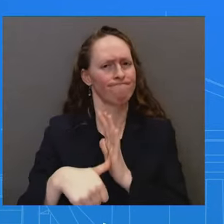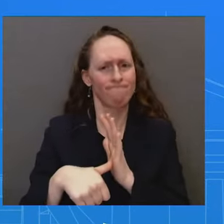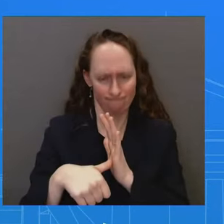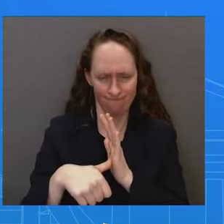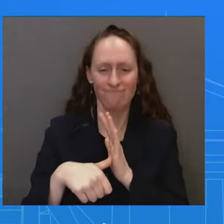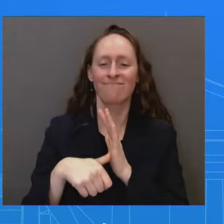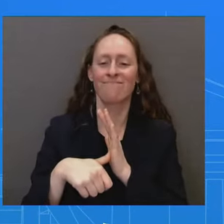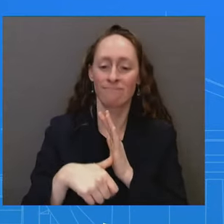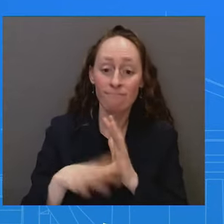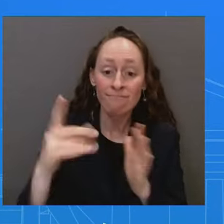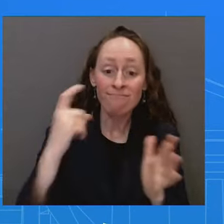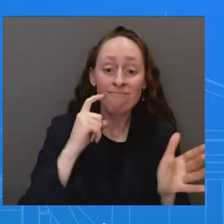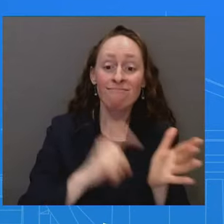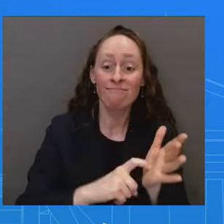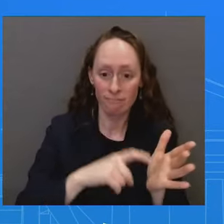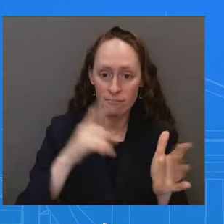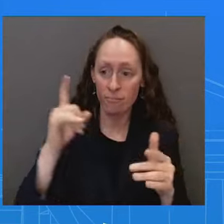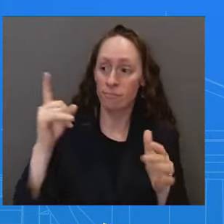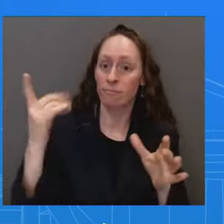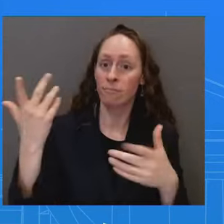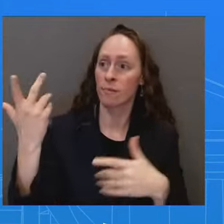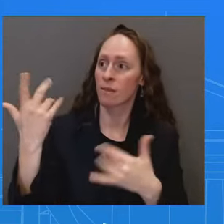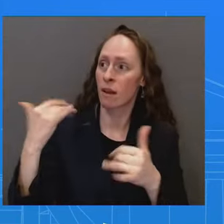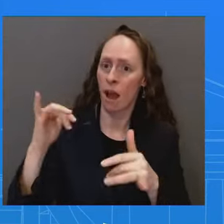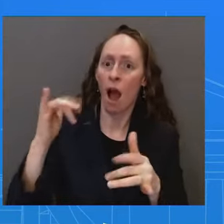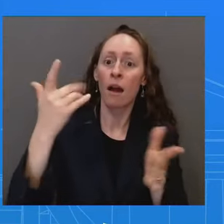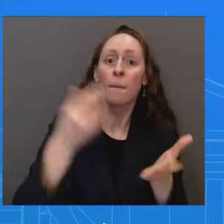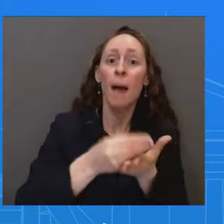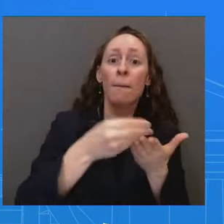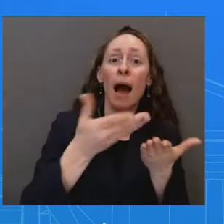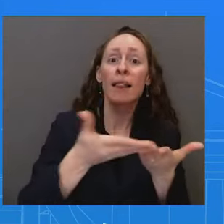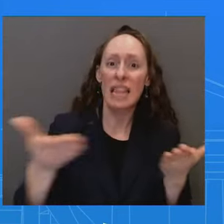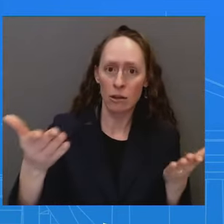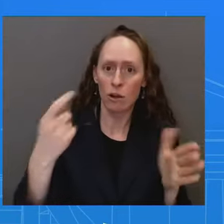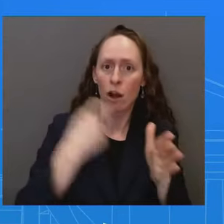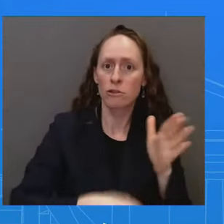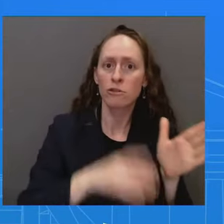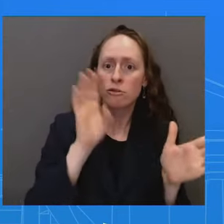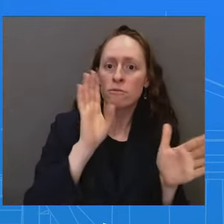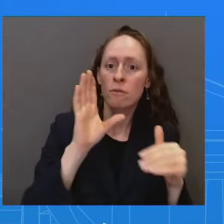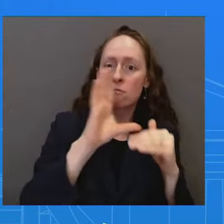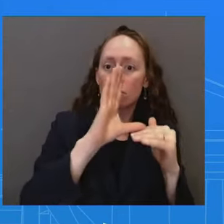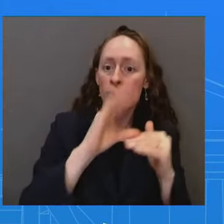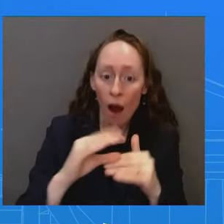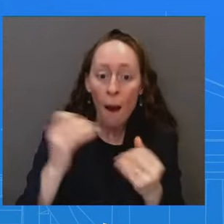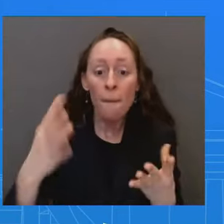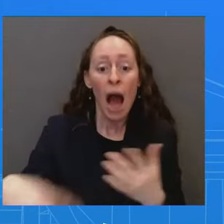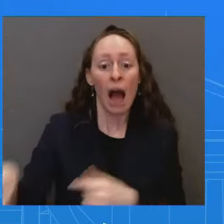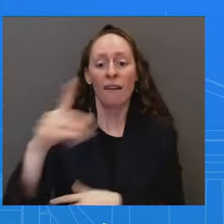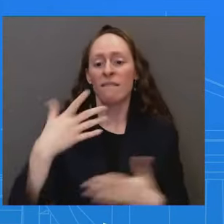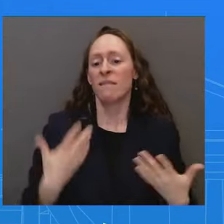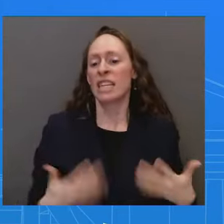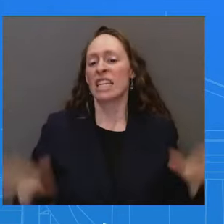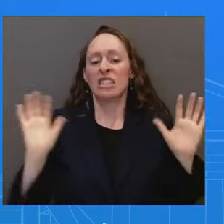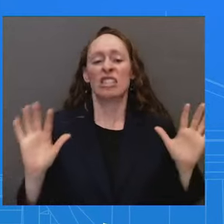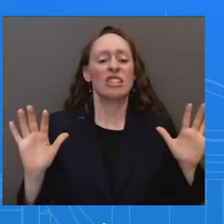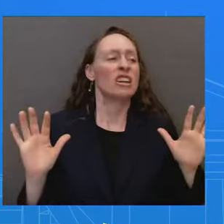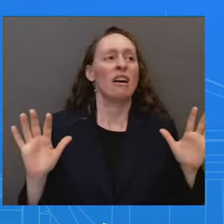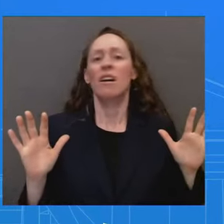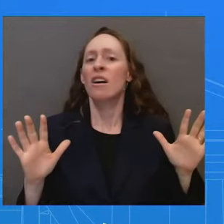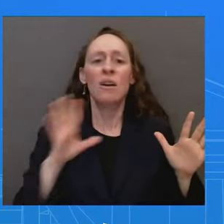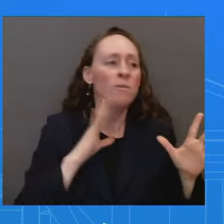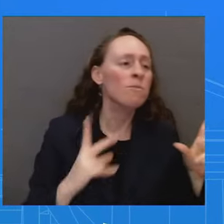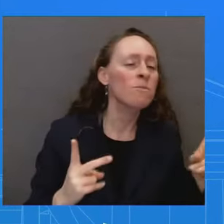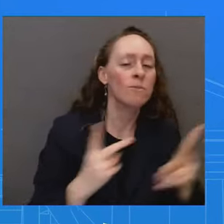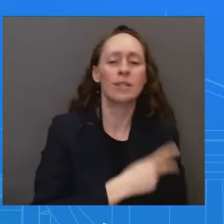right? If you think about Magnomics, which economists warn would worsen inflation with tax giveaways to, to rich special interests. Another thing I would